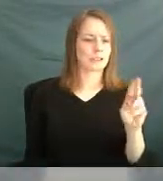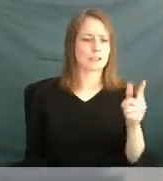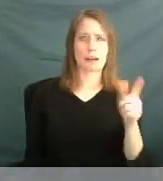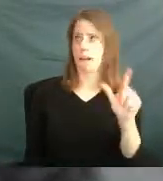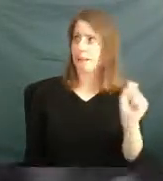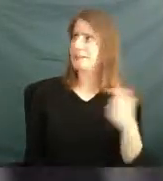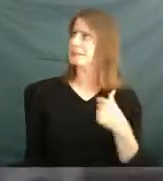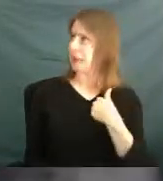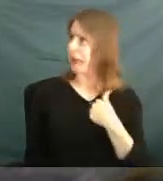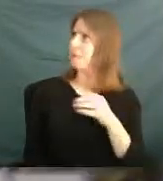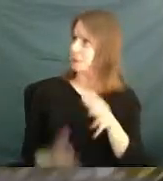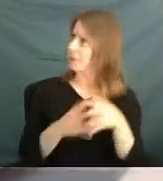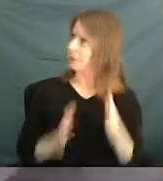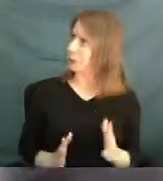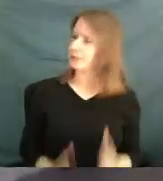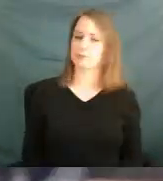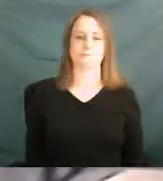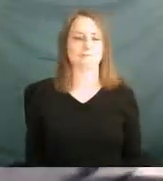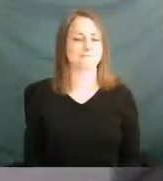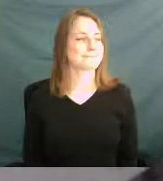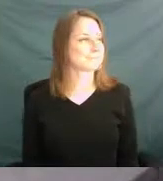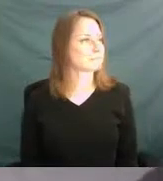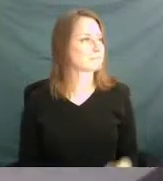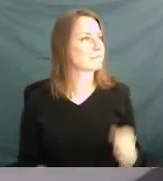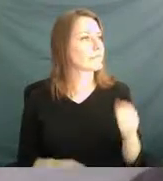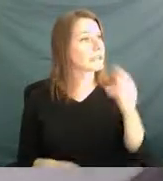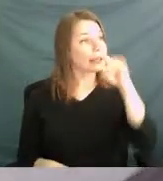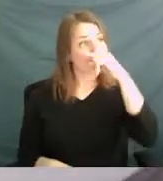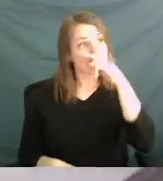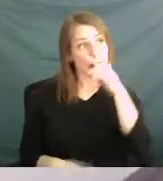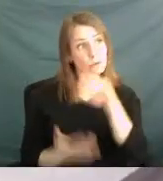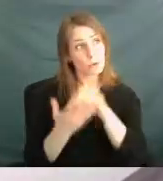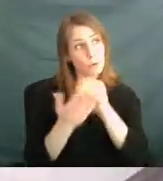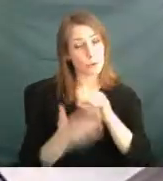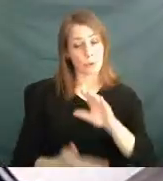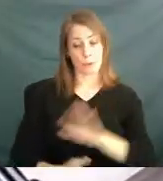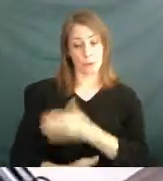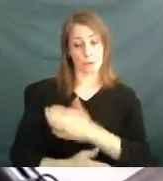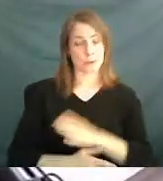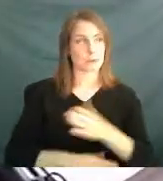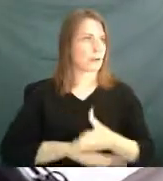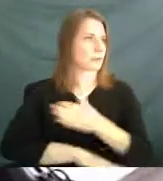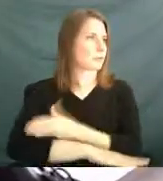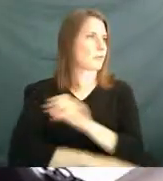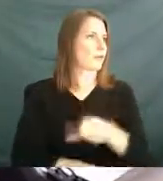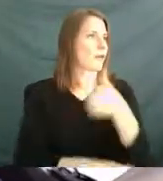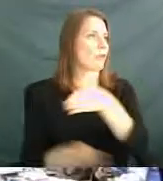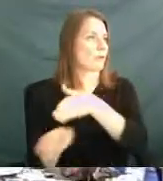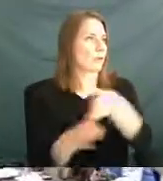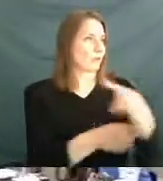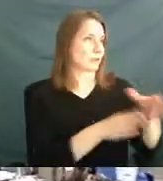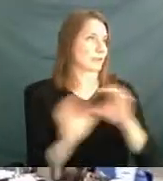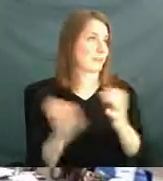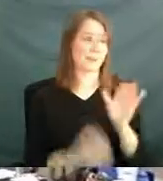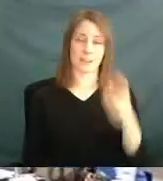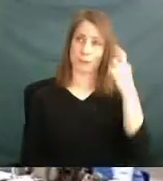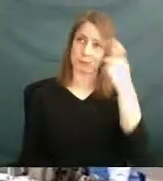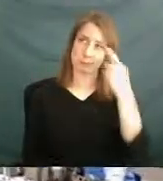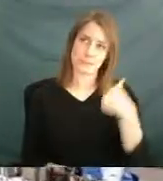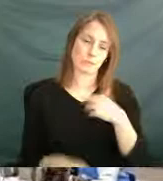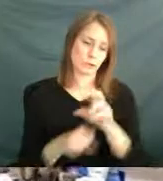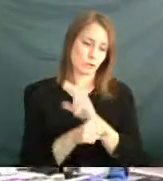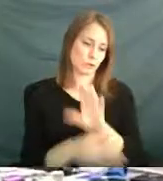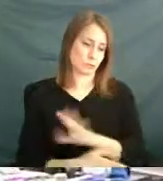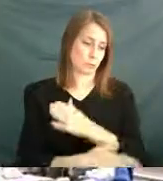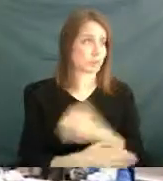Kids that play music do better in all parts of school. And that's why we have so much music in this classroom. It's fun. It's relaxing.